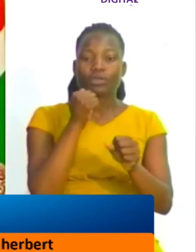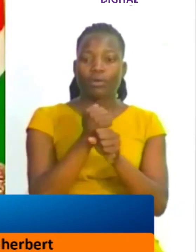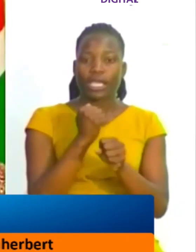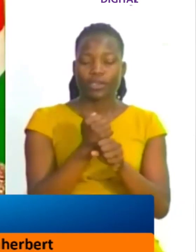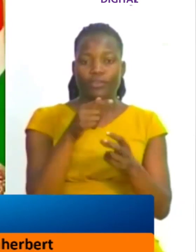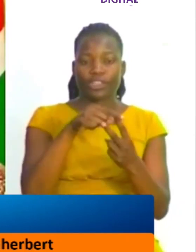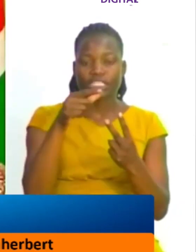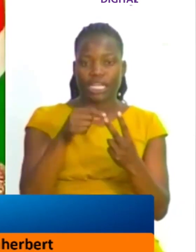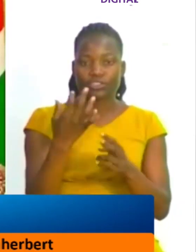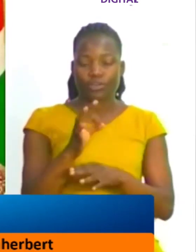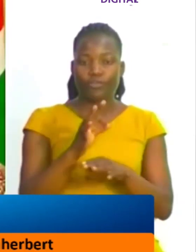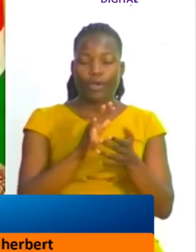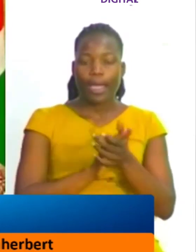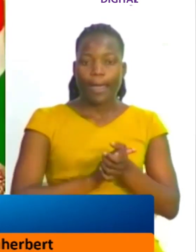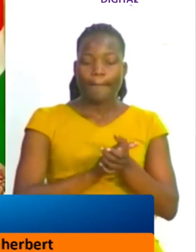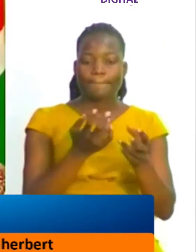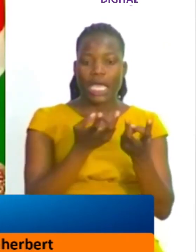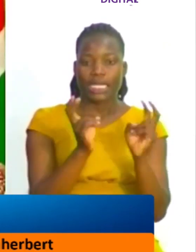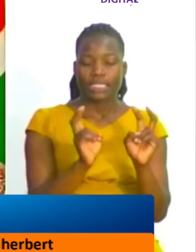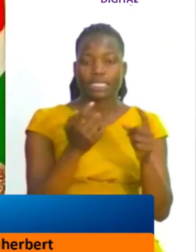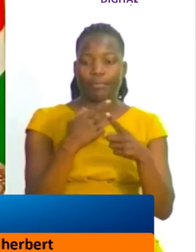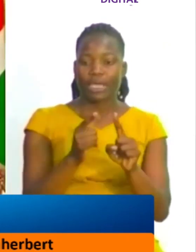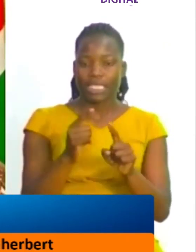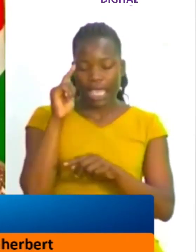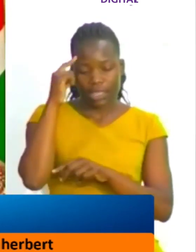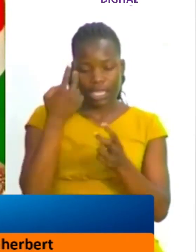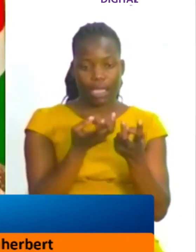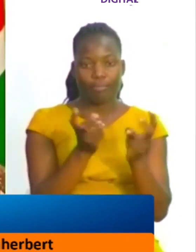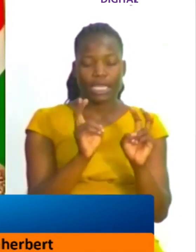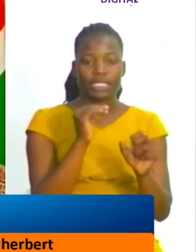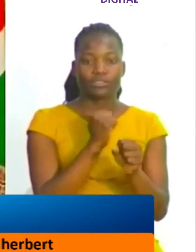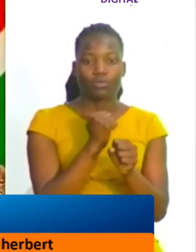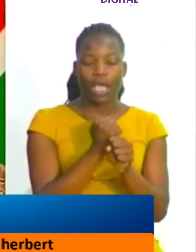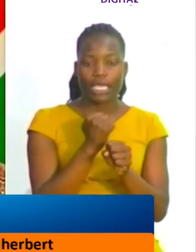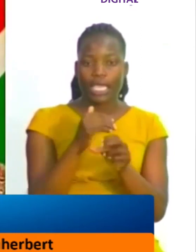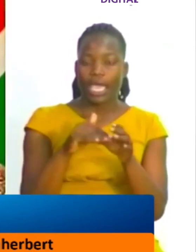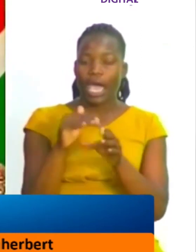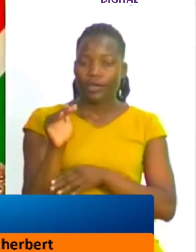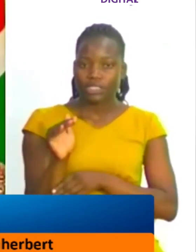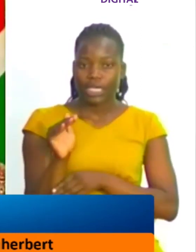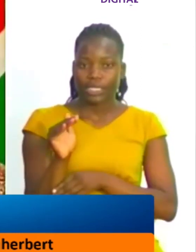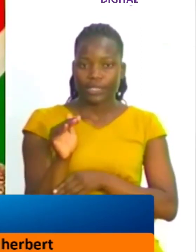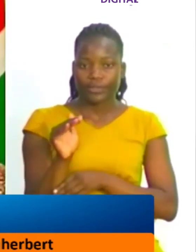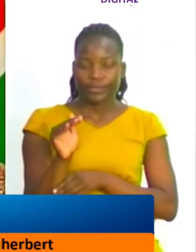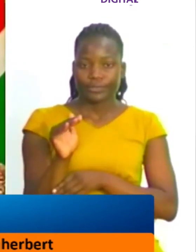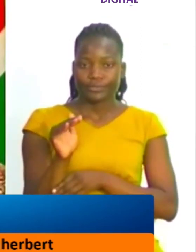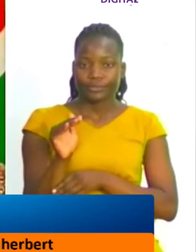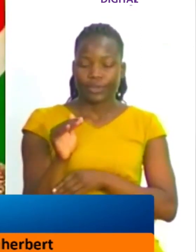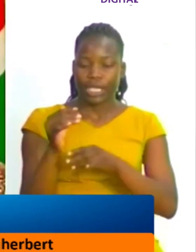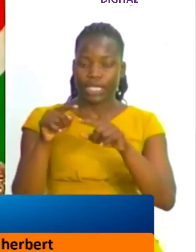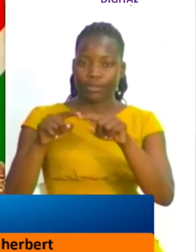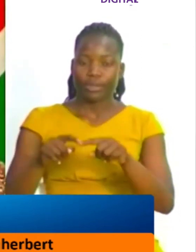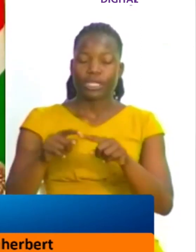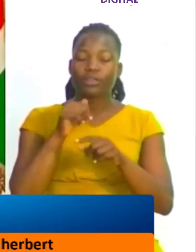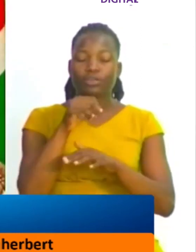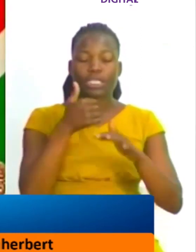um but i think the panel is working outside uh on its own uh not under